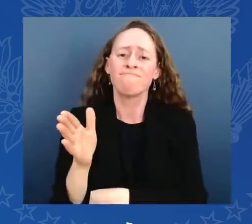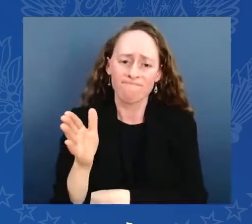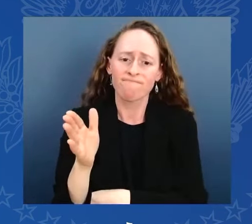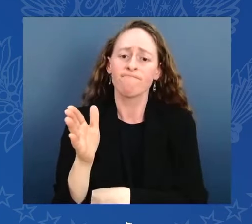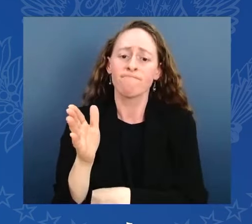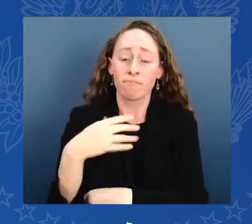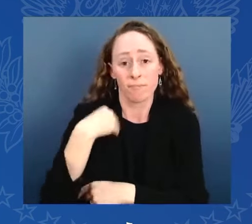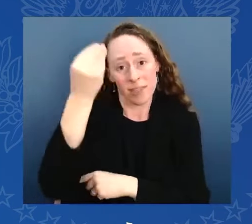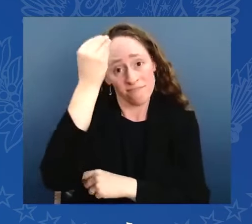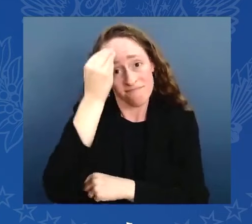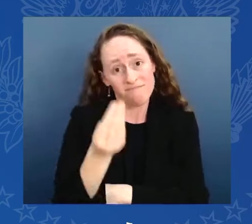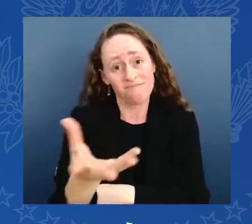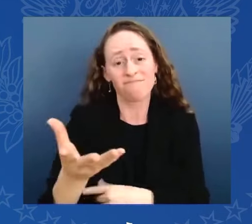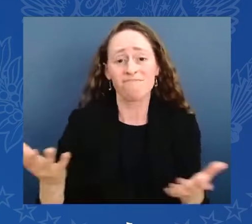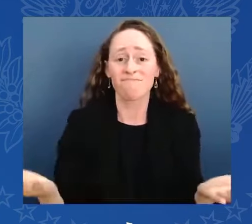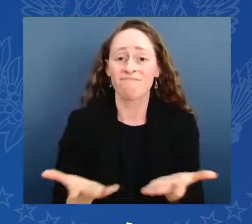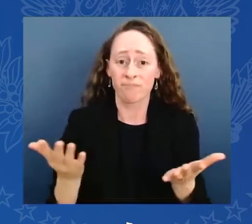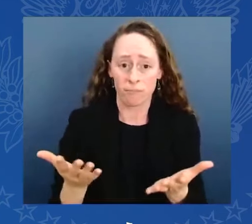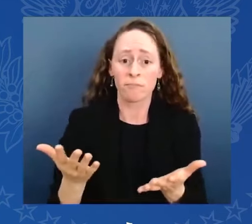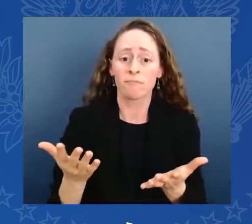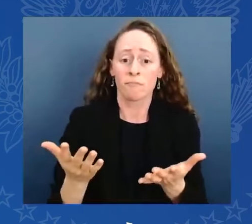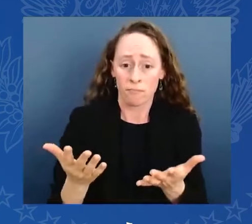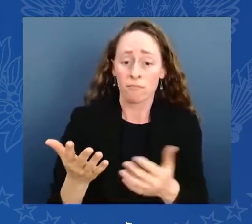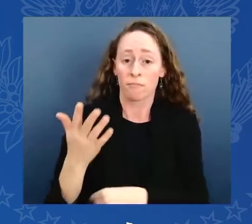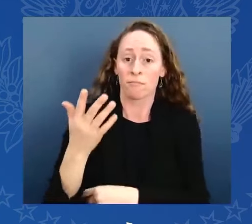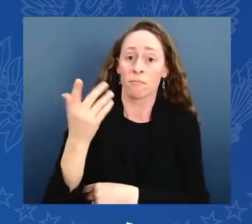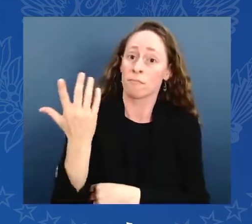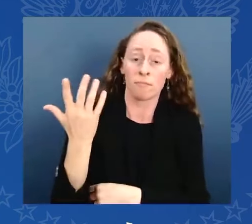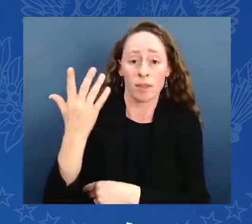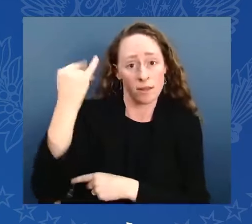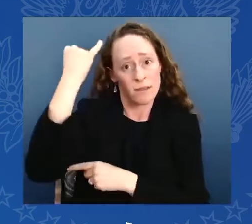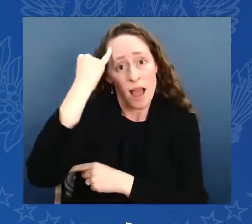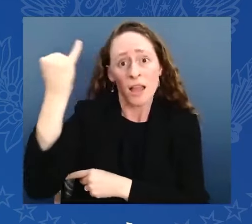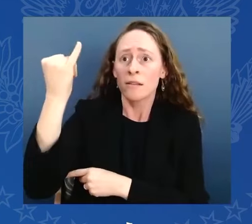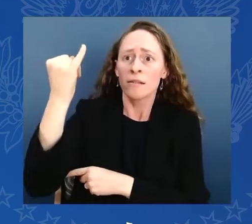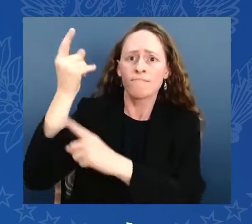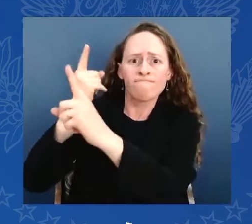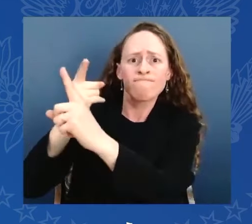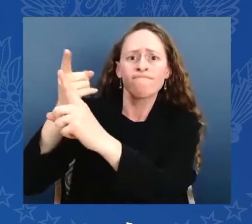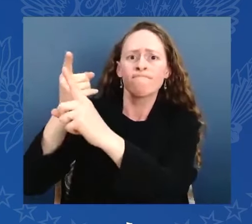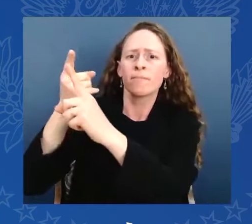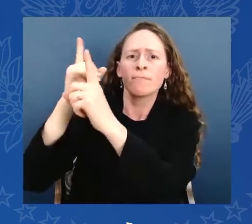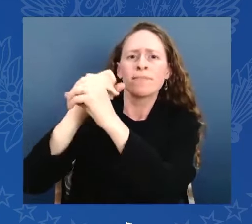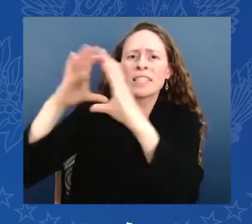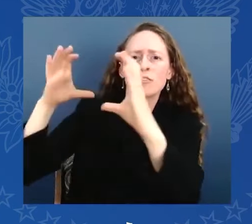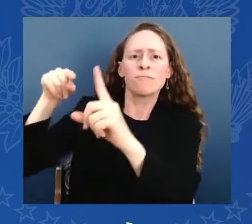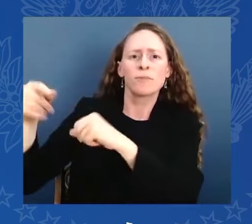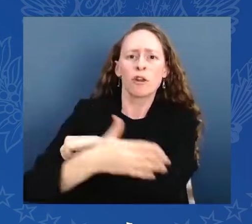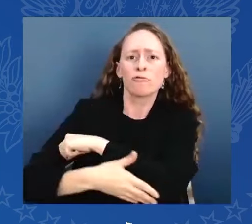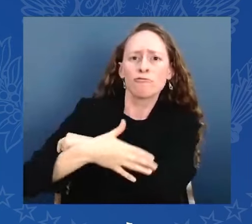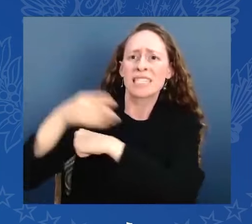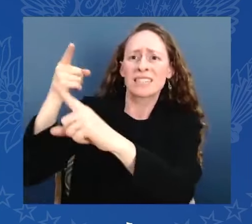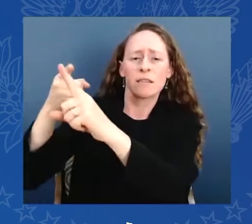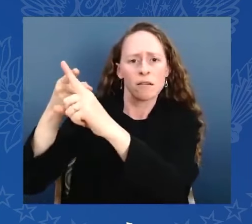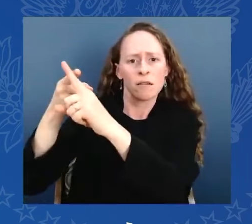of us. And those of us who cherish that cause, cherish it so much, a cause of American democracy